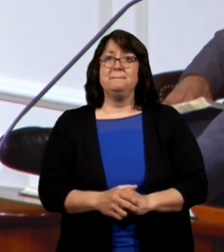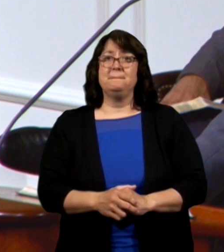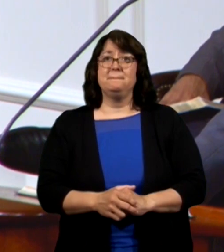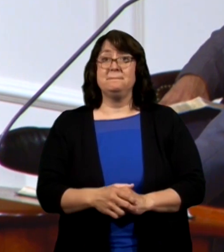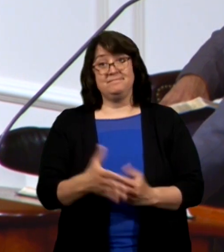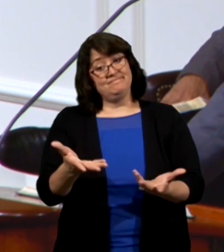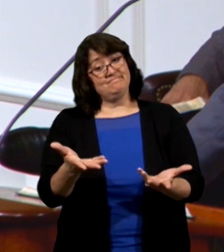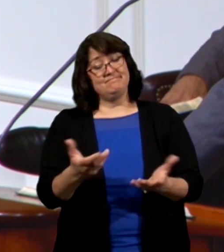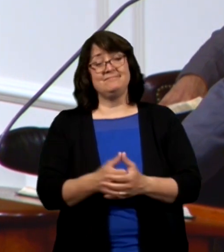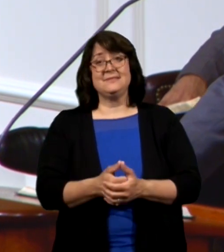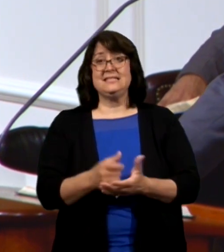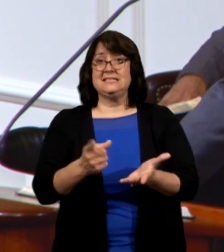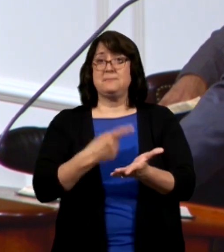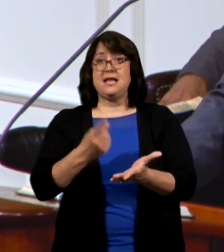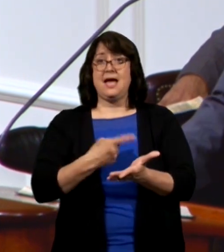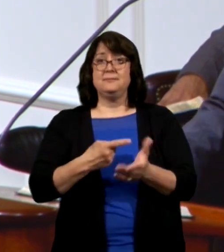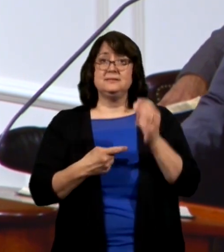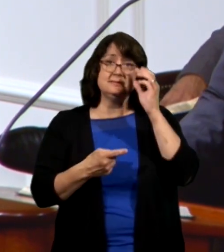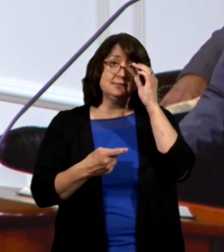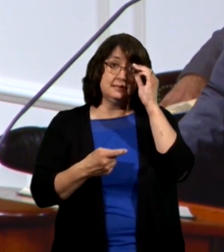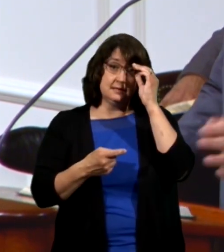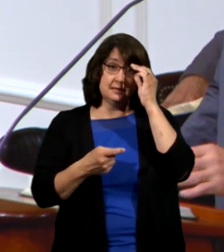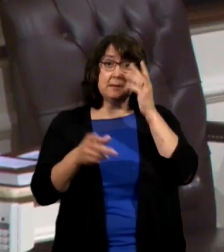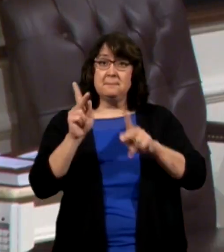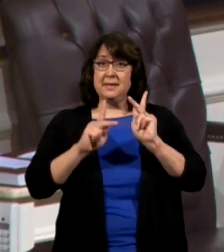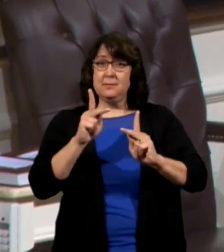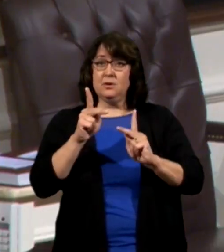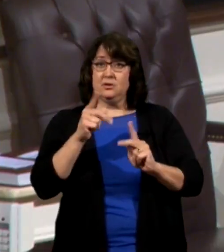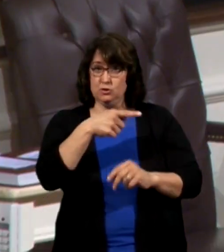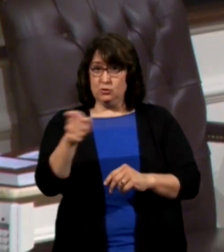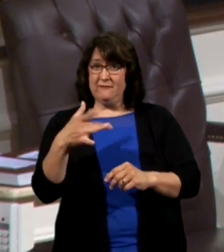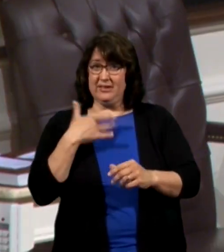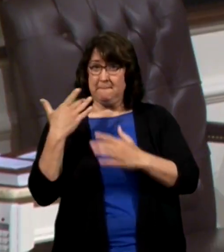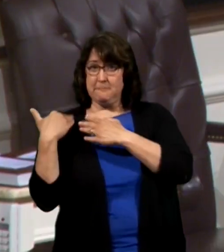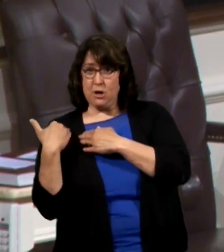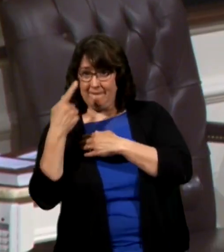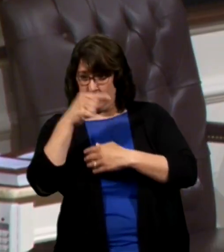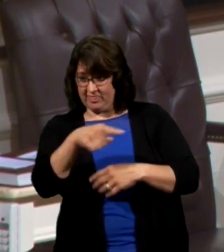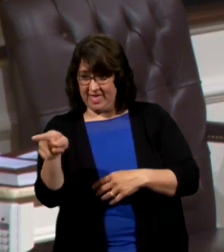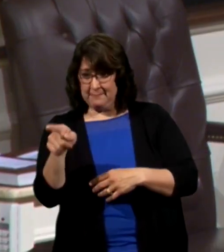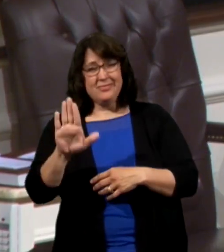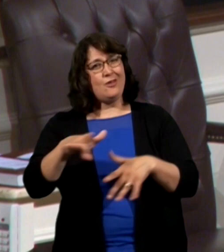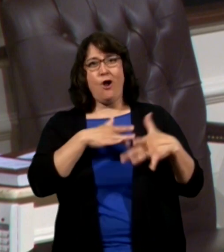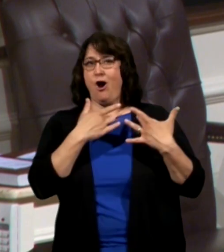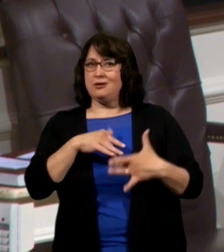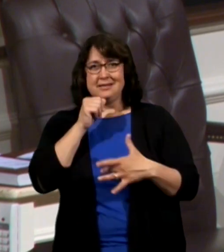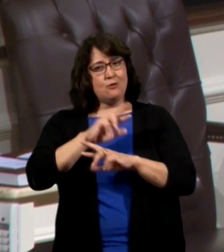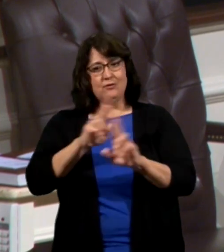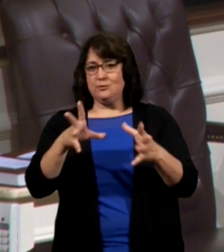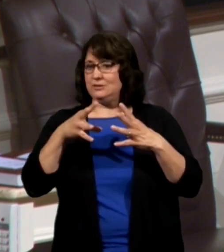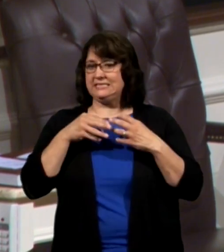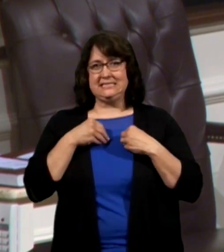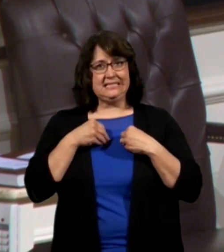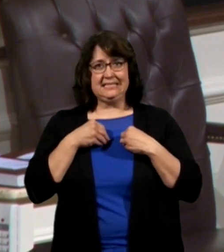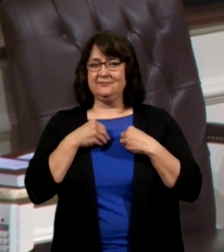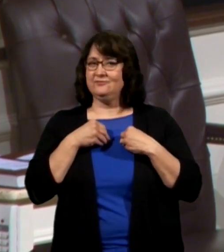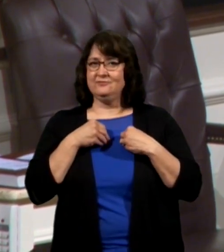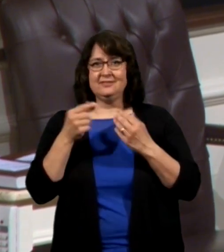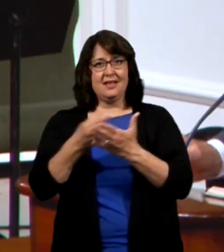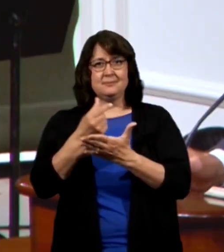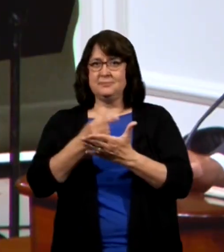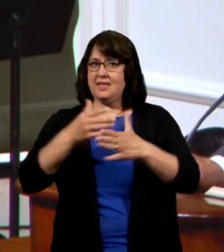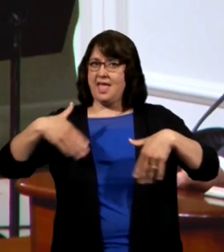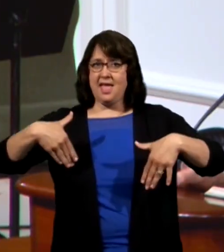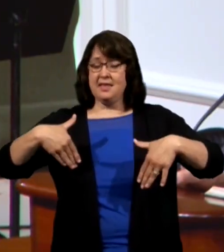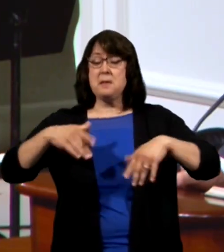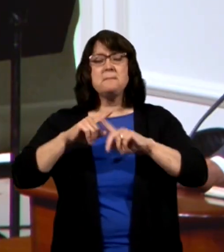hey sometimes people that you're burdened for their heart isn't quite ready to receive it and you